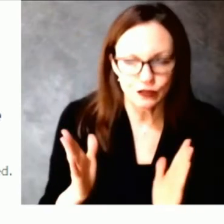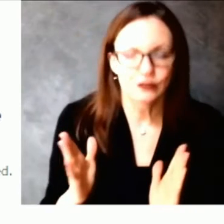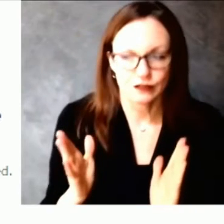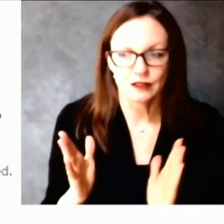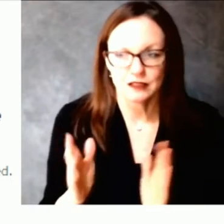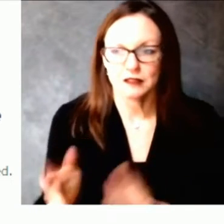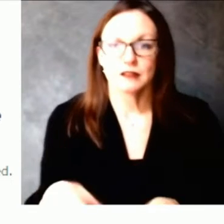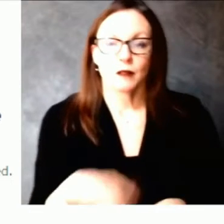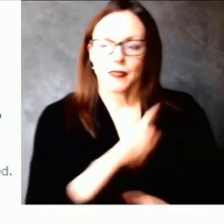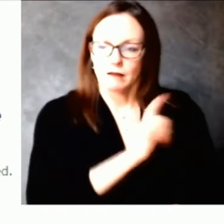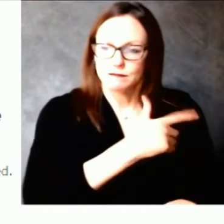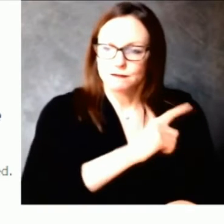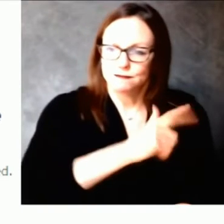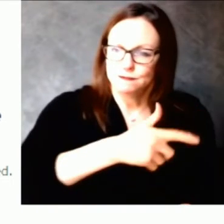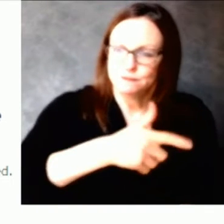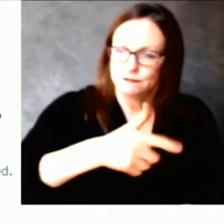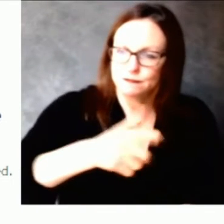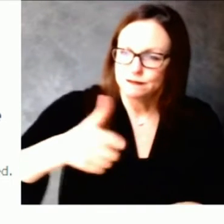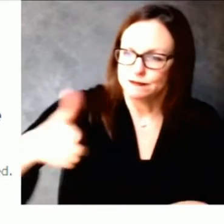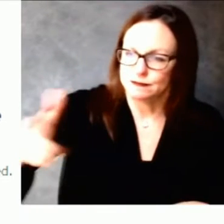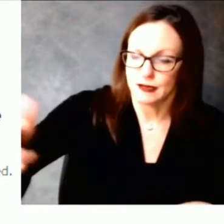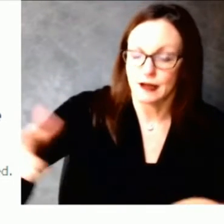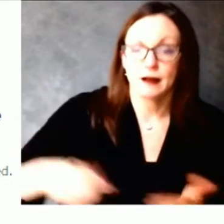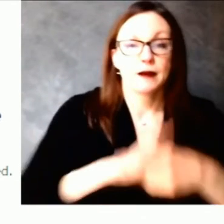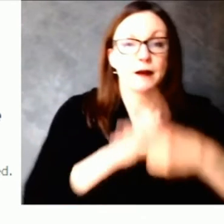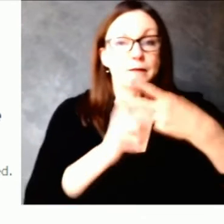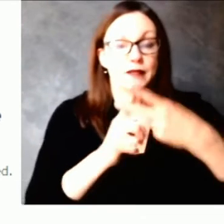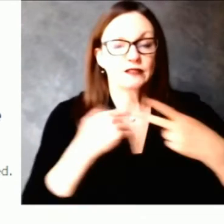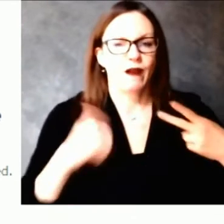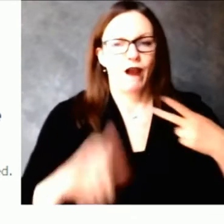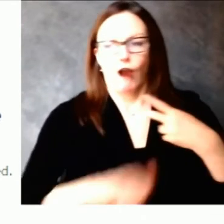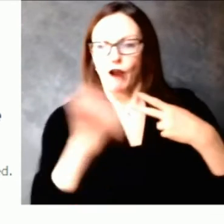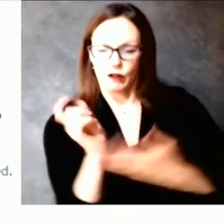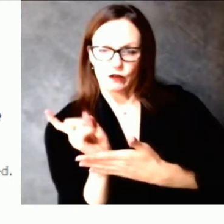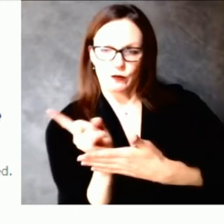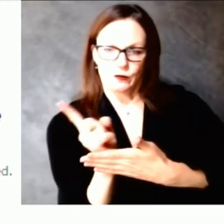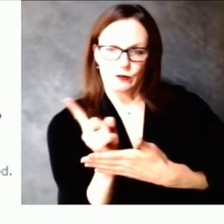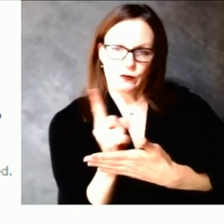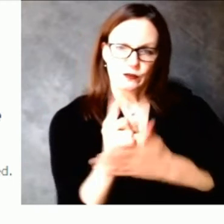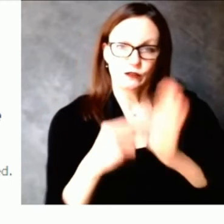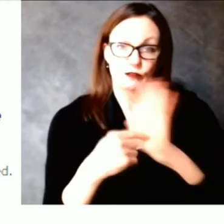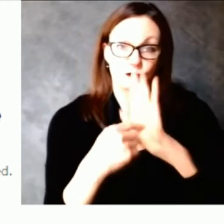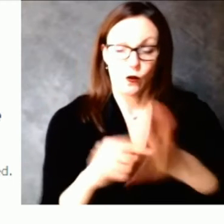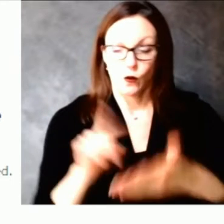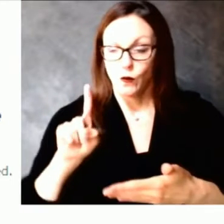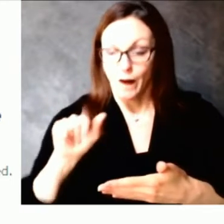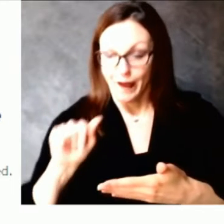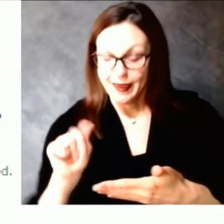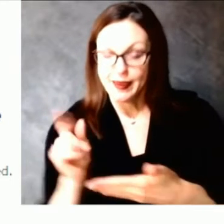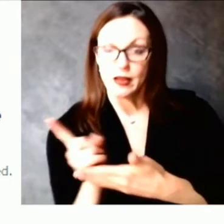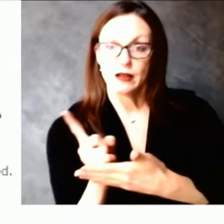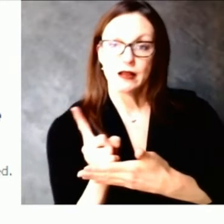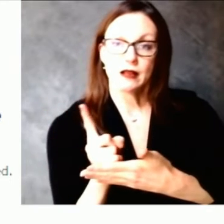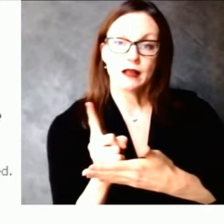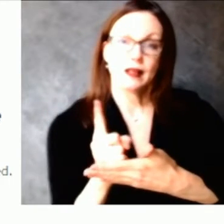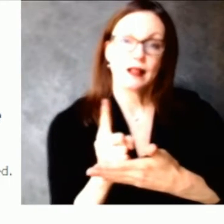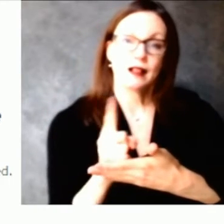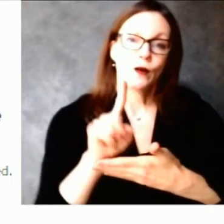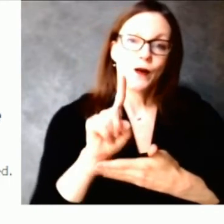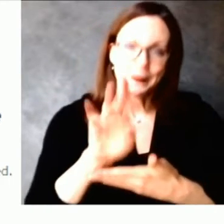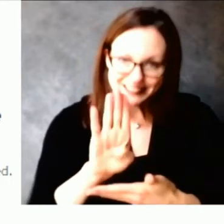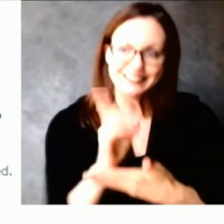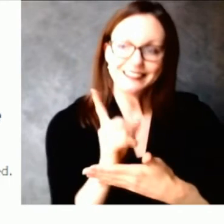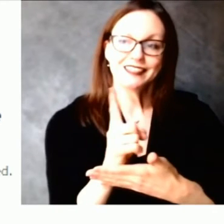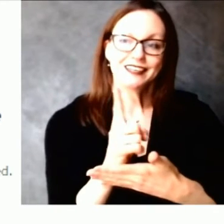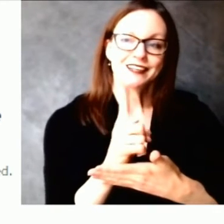enough supply for everyone in that group to receive a vaccine. The percent you see here, 10.4%,